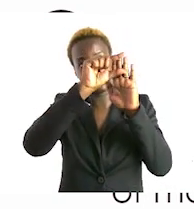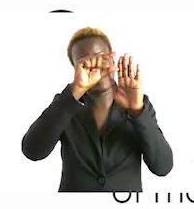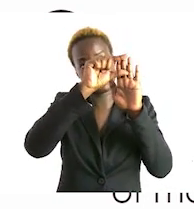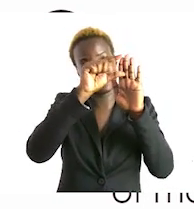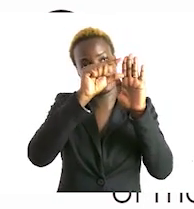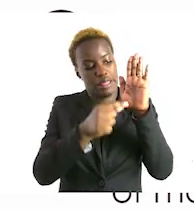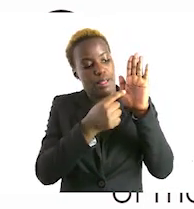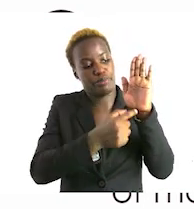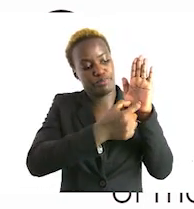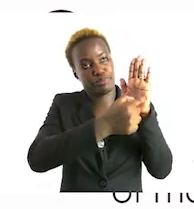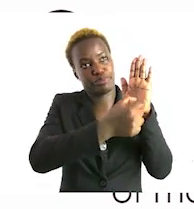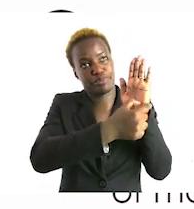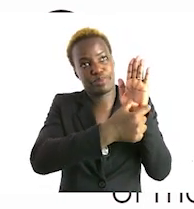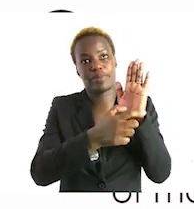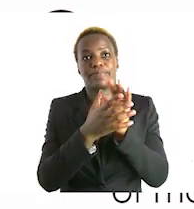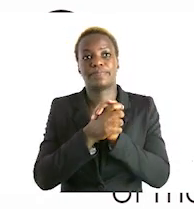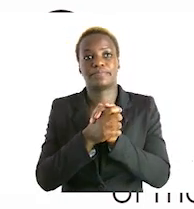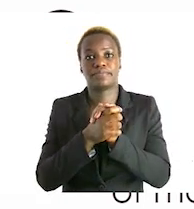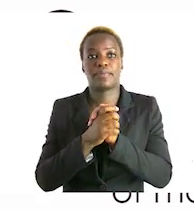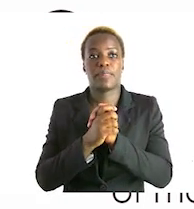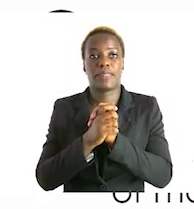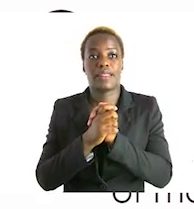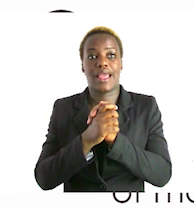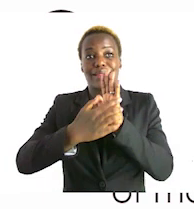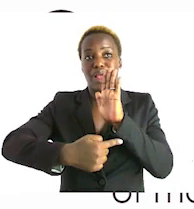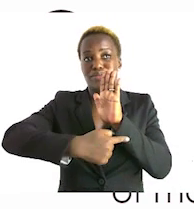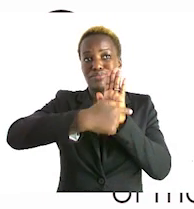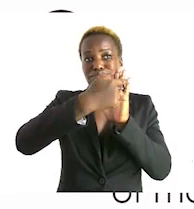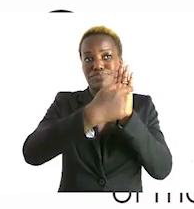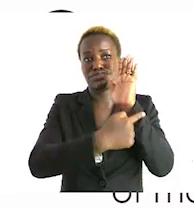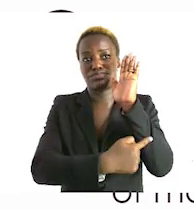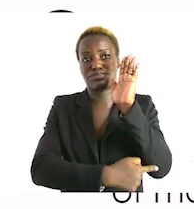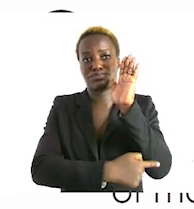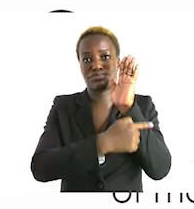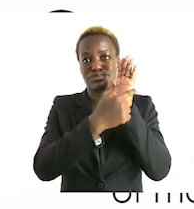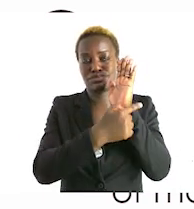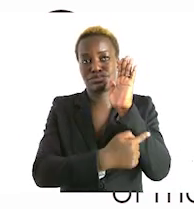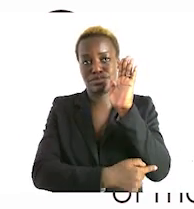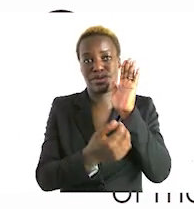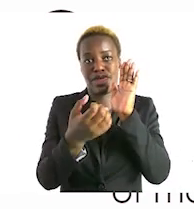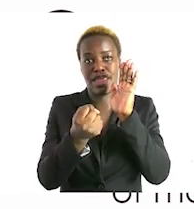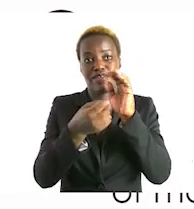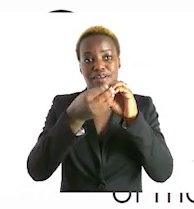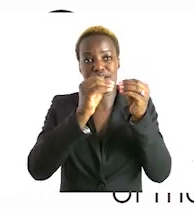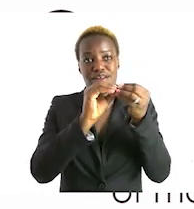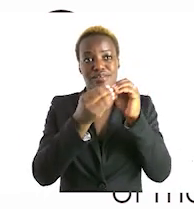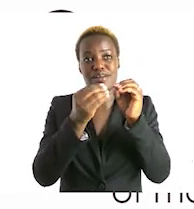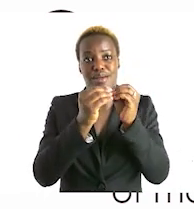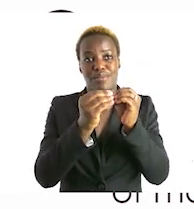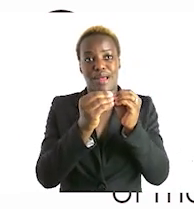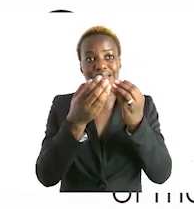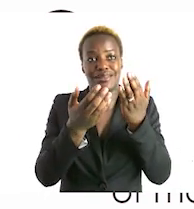then we have the lengths representing and comparing in bars can you see for example